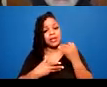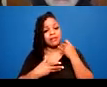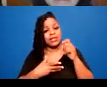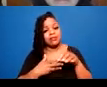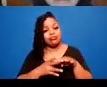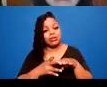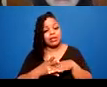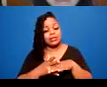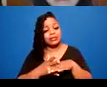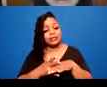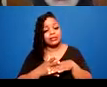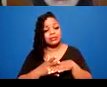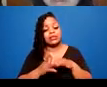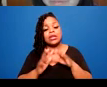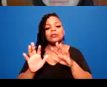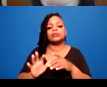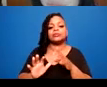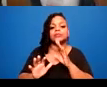to three. you. you.